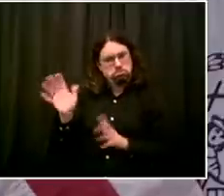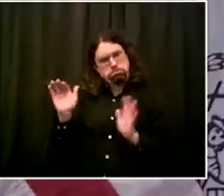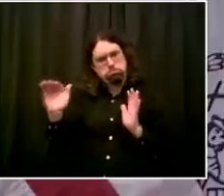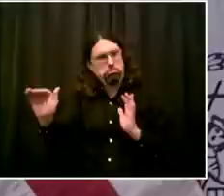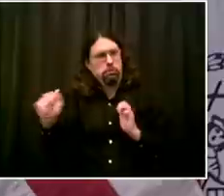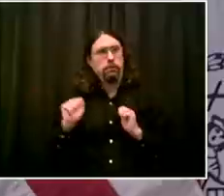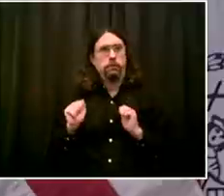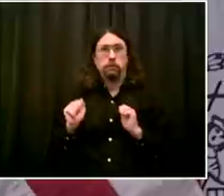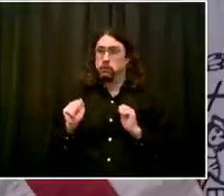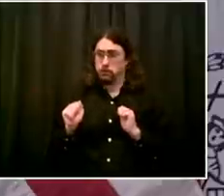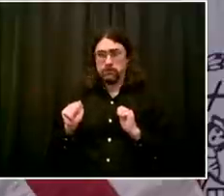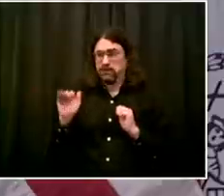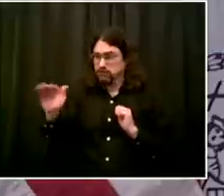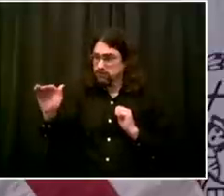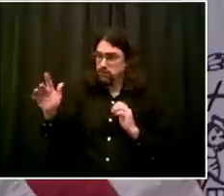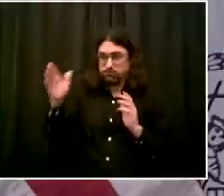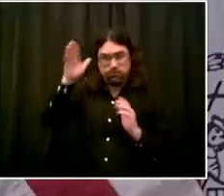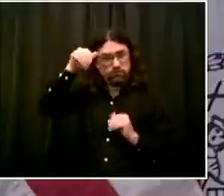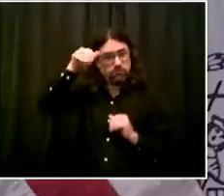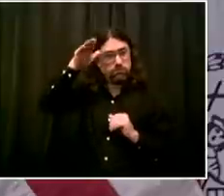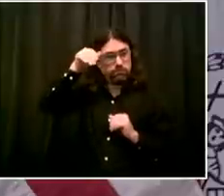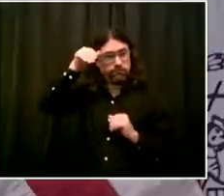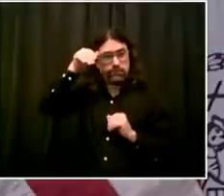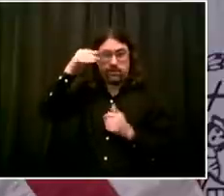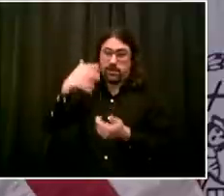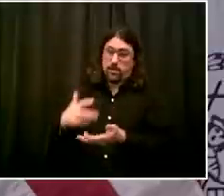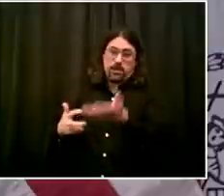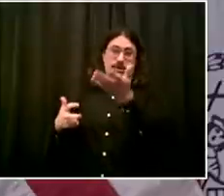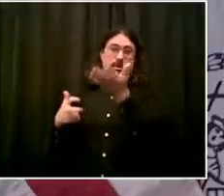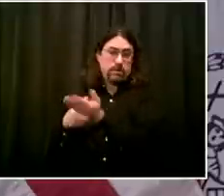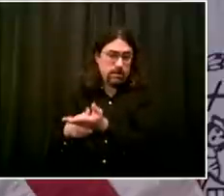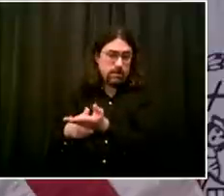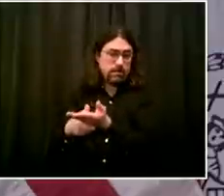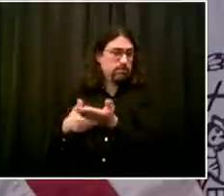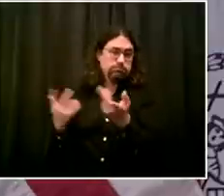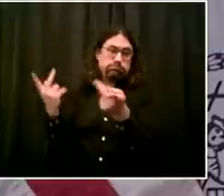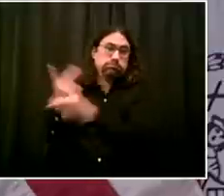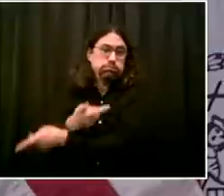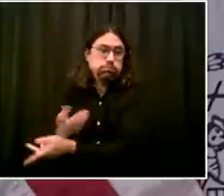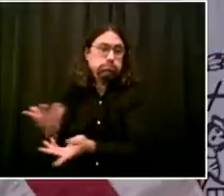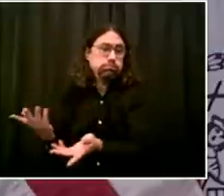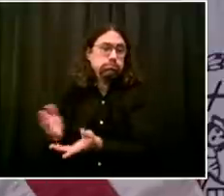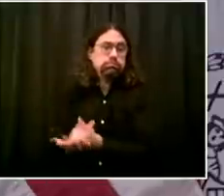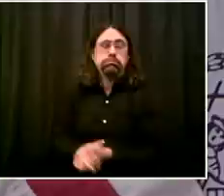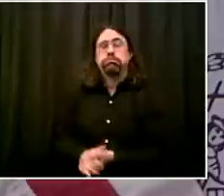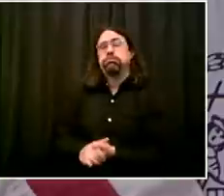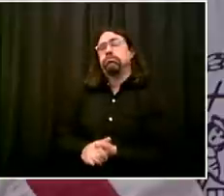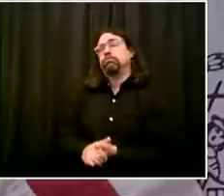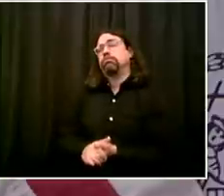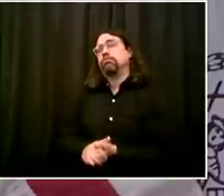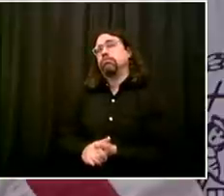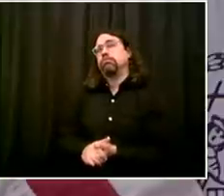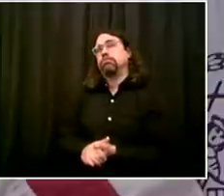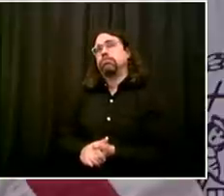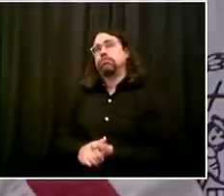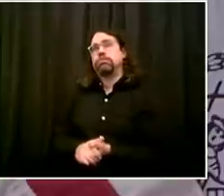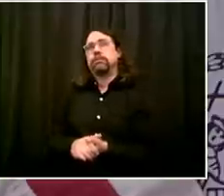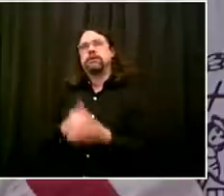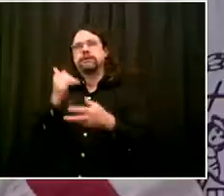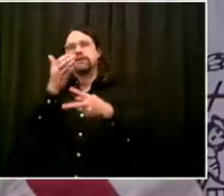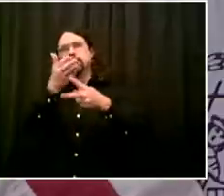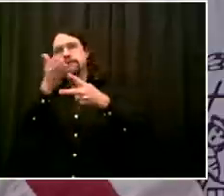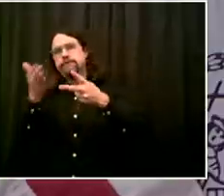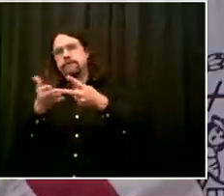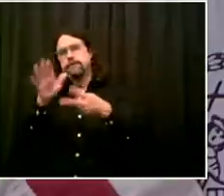So again, the, we certainly value the senior centers and the role they played historically. It had to change because everything